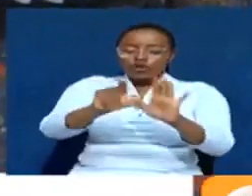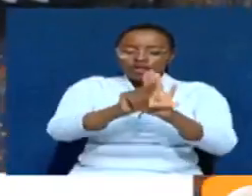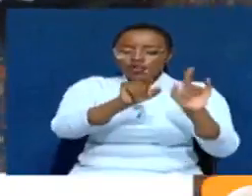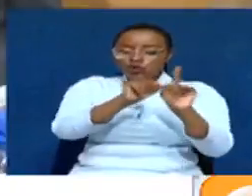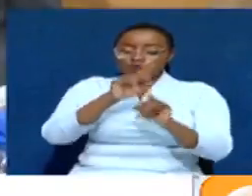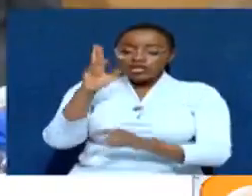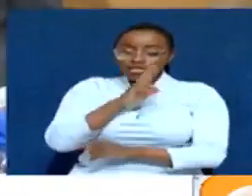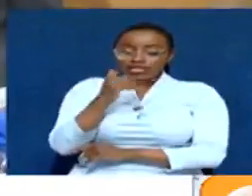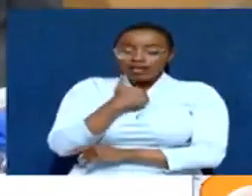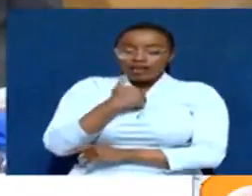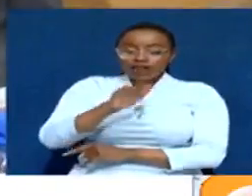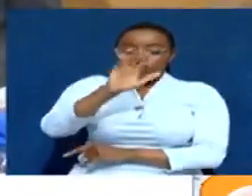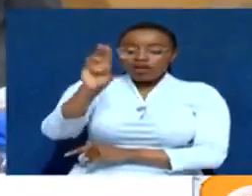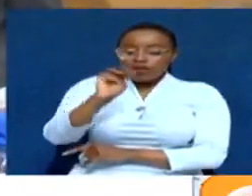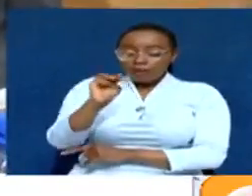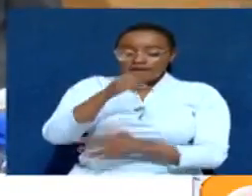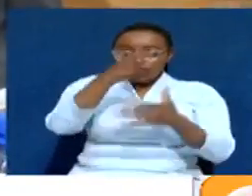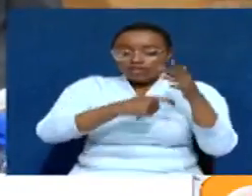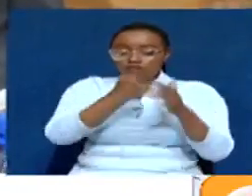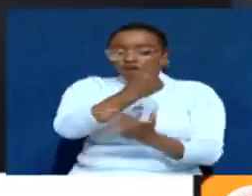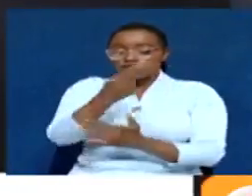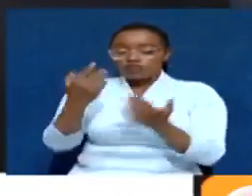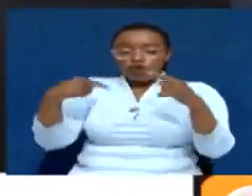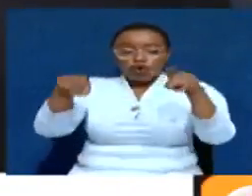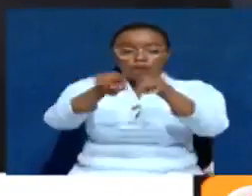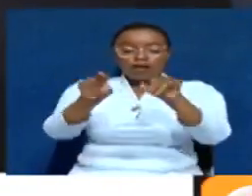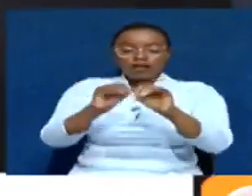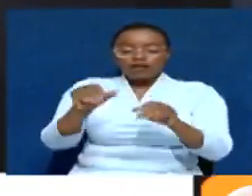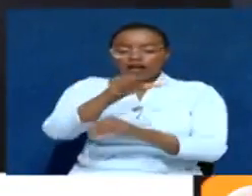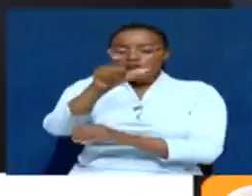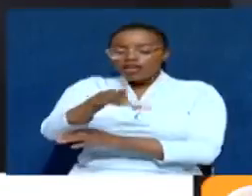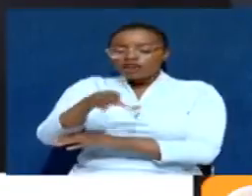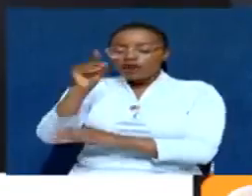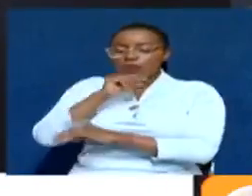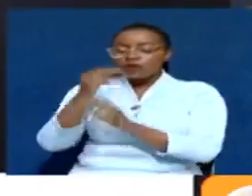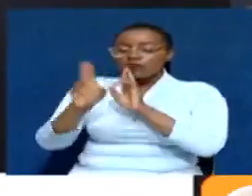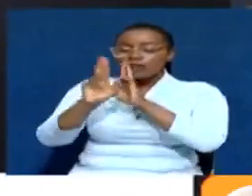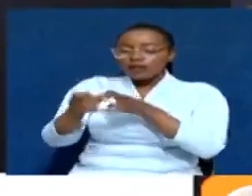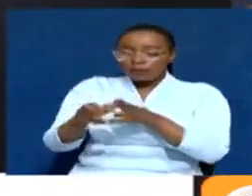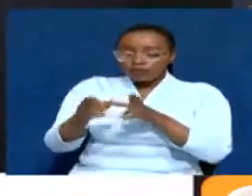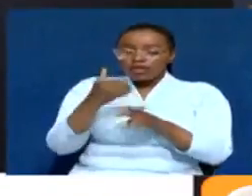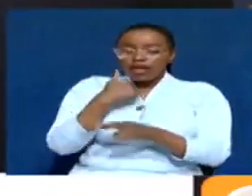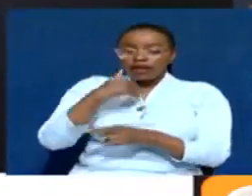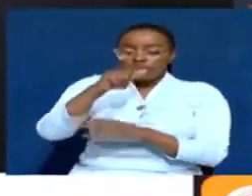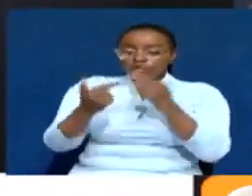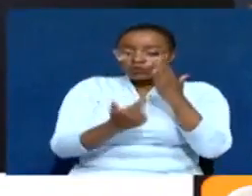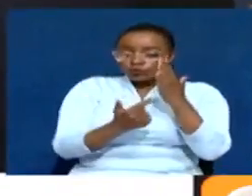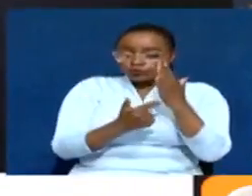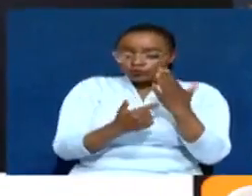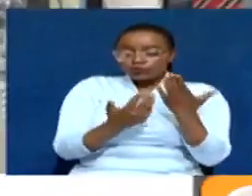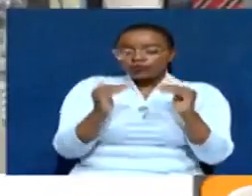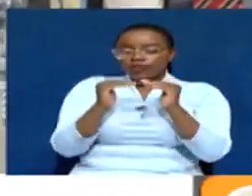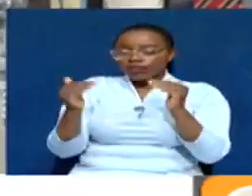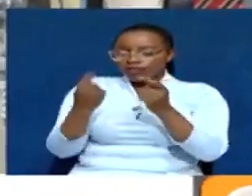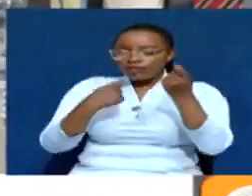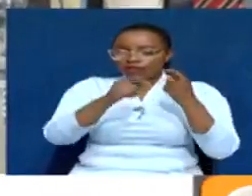run the risk of a 5 million shillings penalty each for non-compliance. Other findings of the report include low technology vendor security